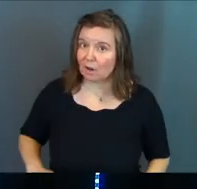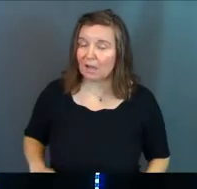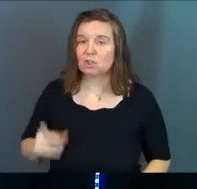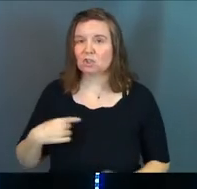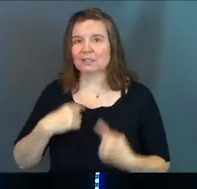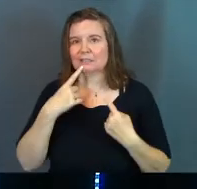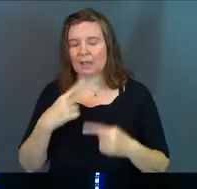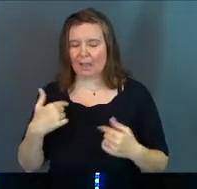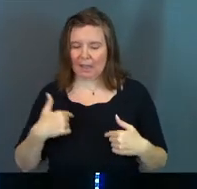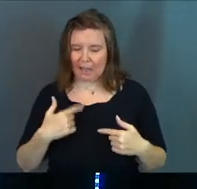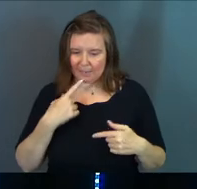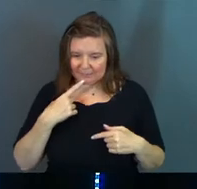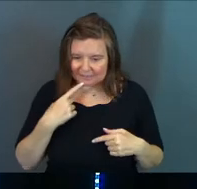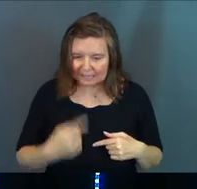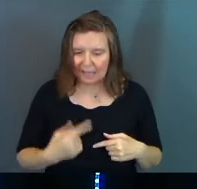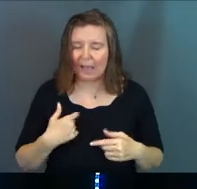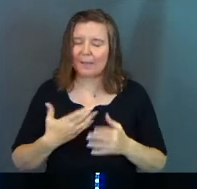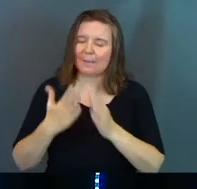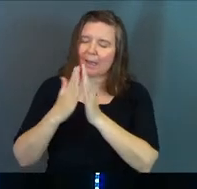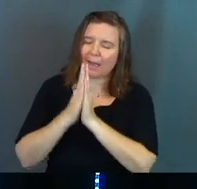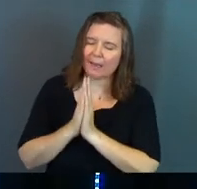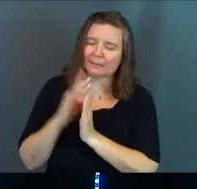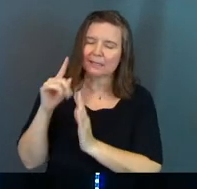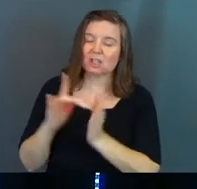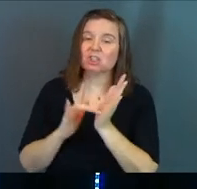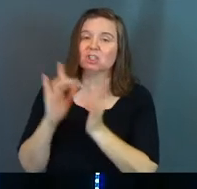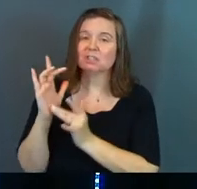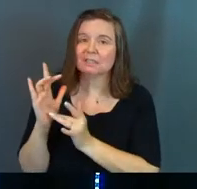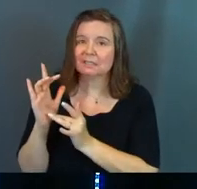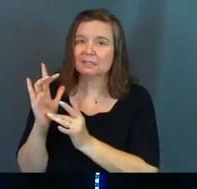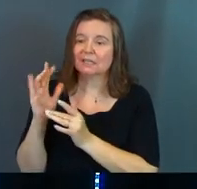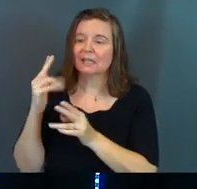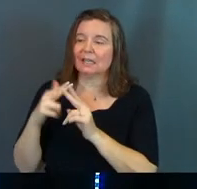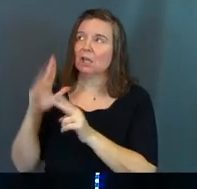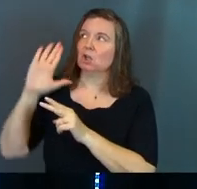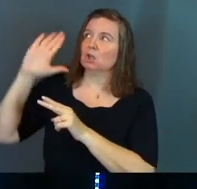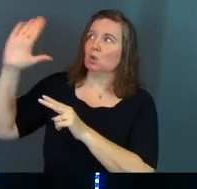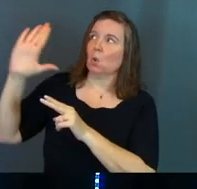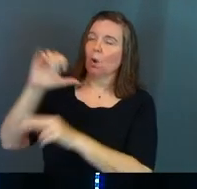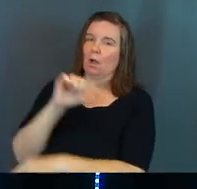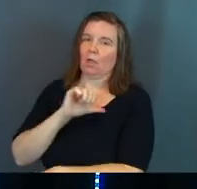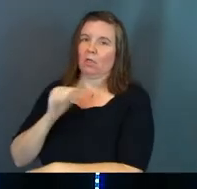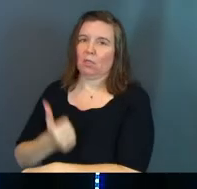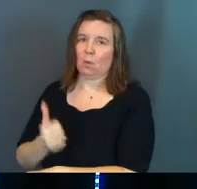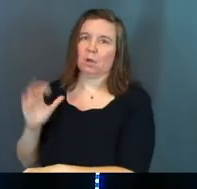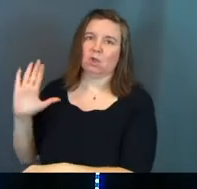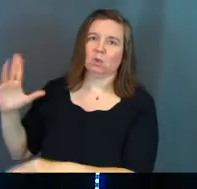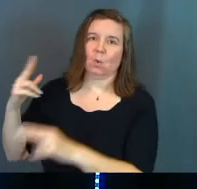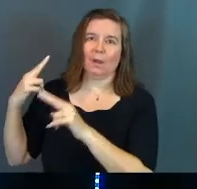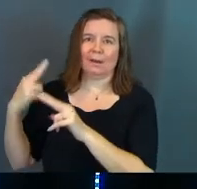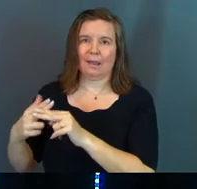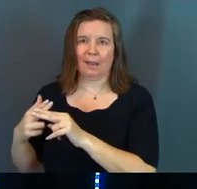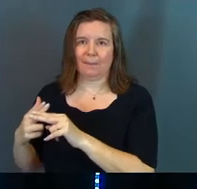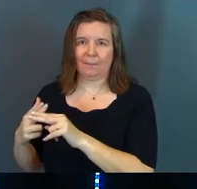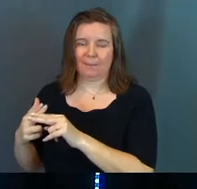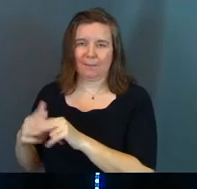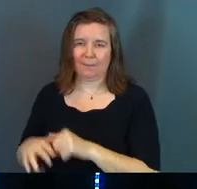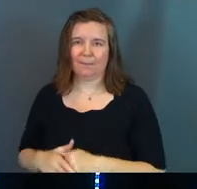You're saying. I'm saying this. I'm asking this Jesus. In your authority. In your name.